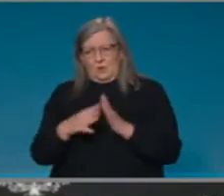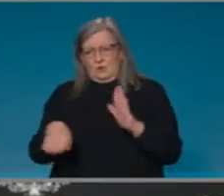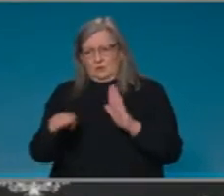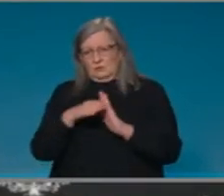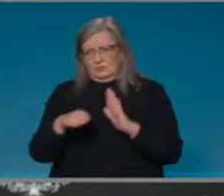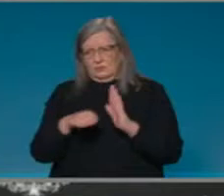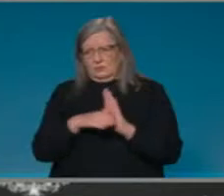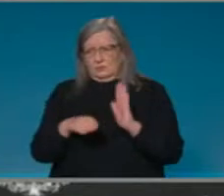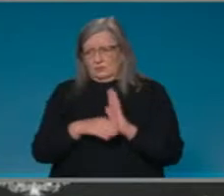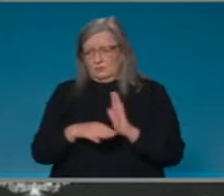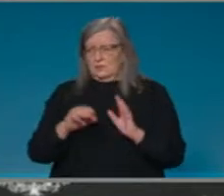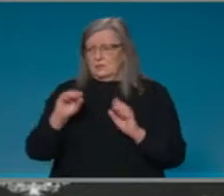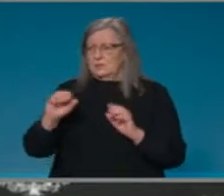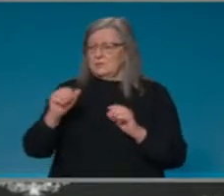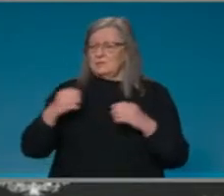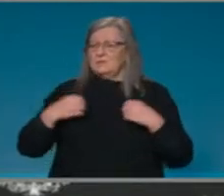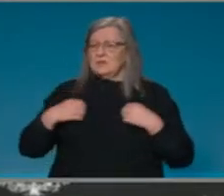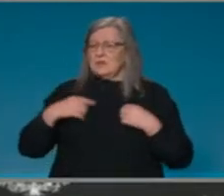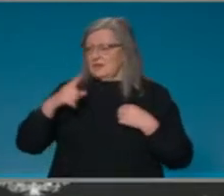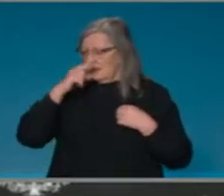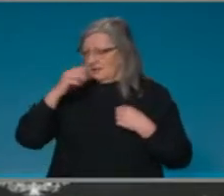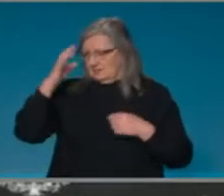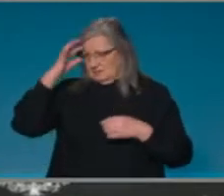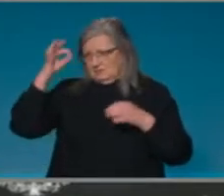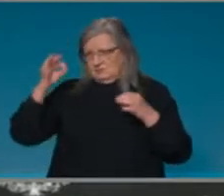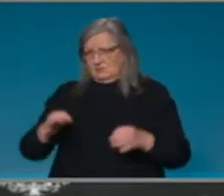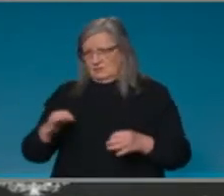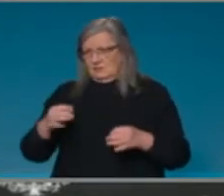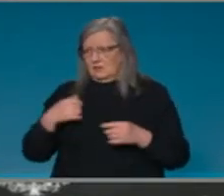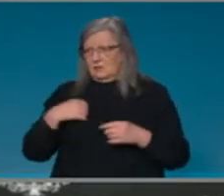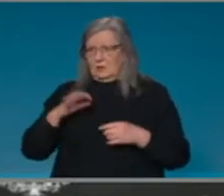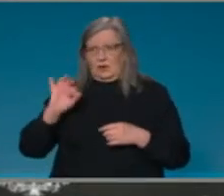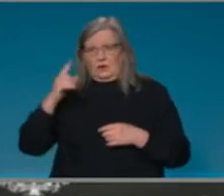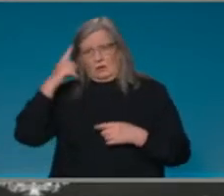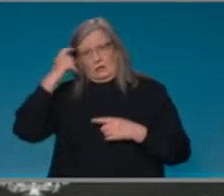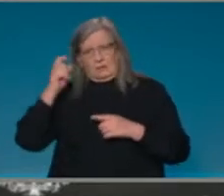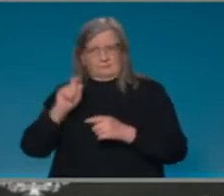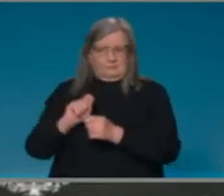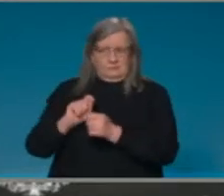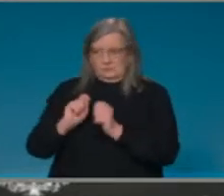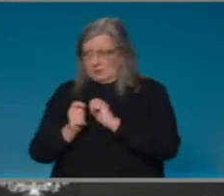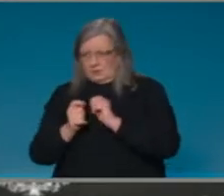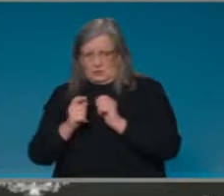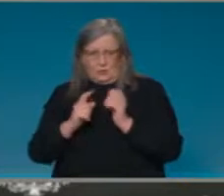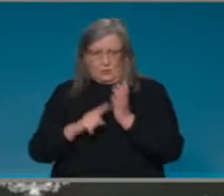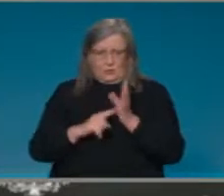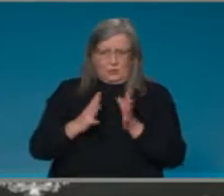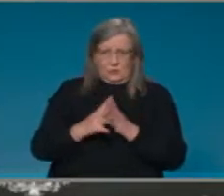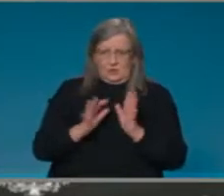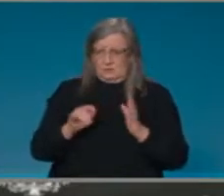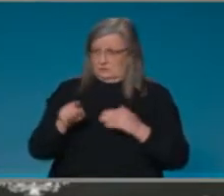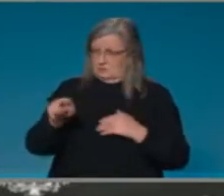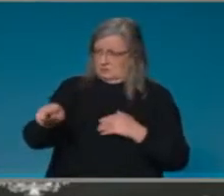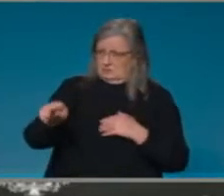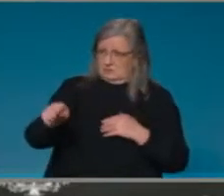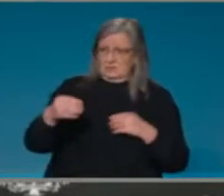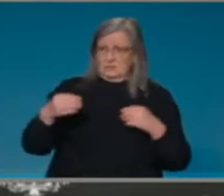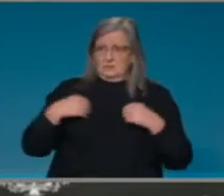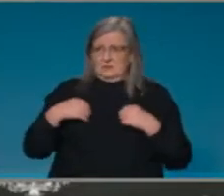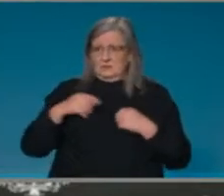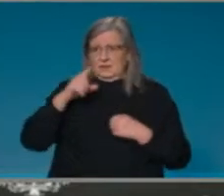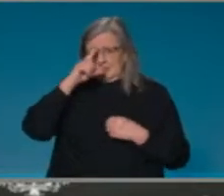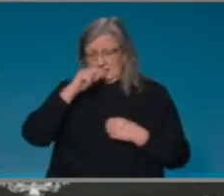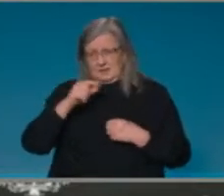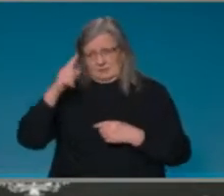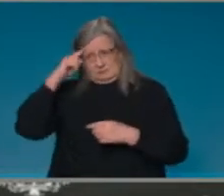we're not proposing to change that legal framework, and they're able to make decisions in relation to the safety of their employees. And